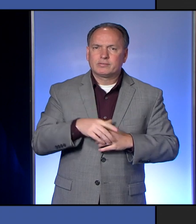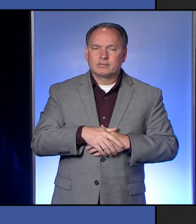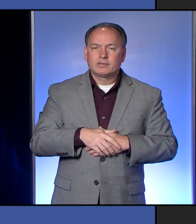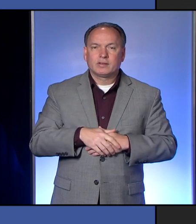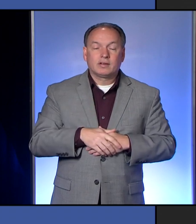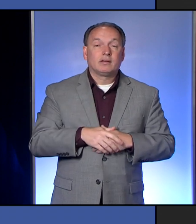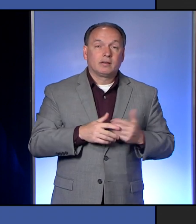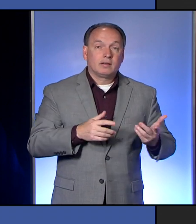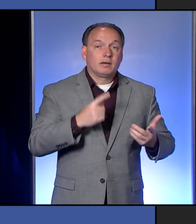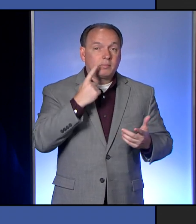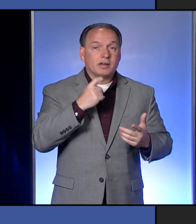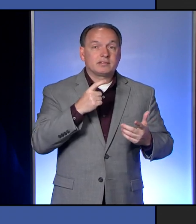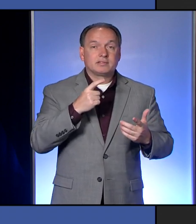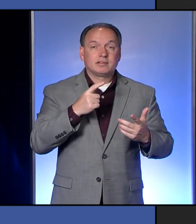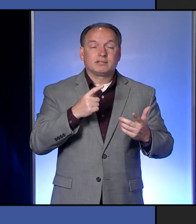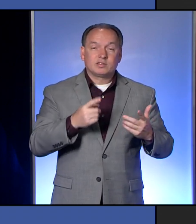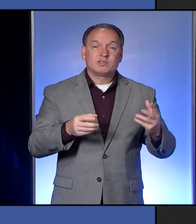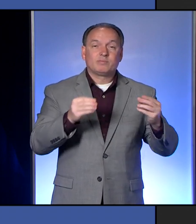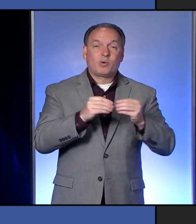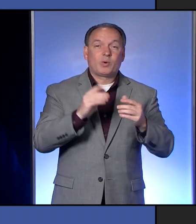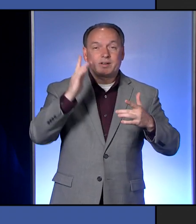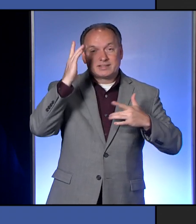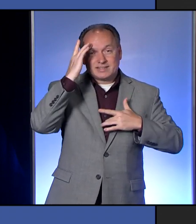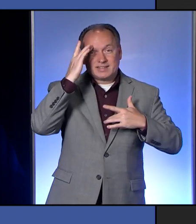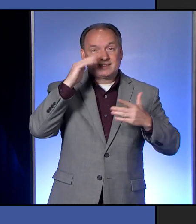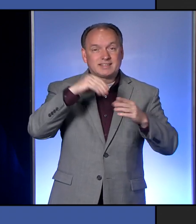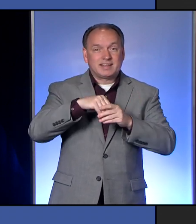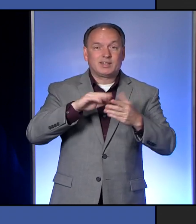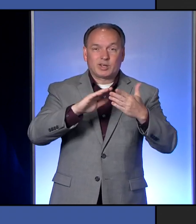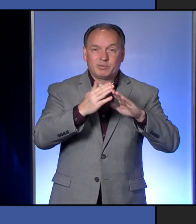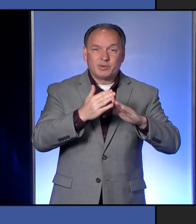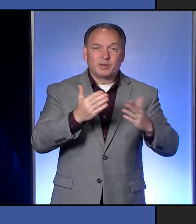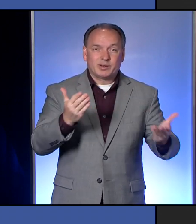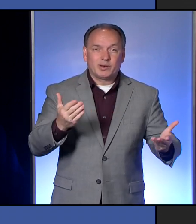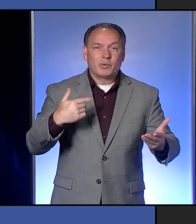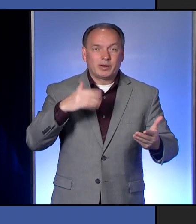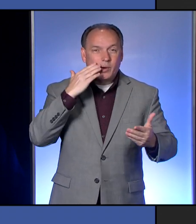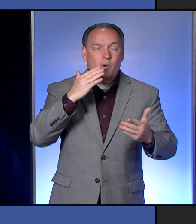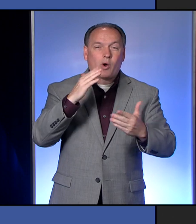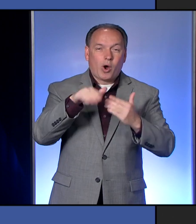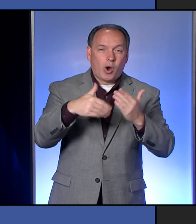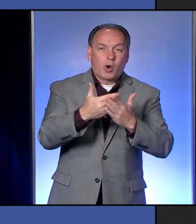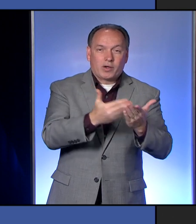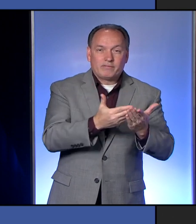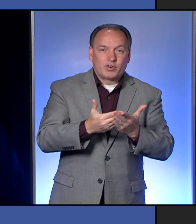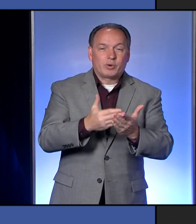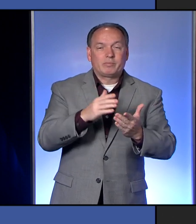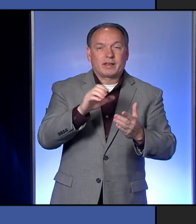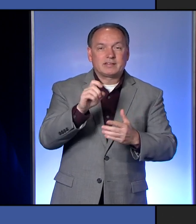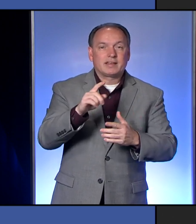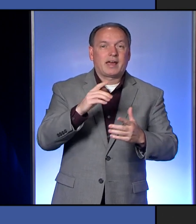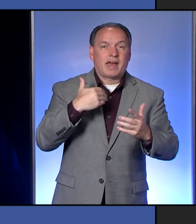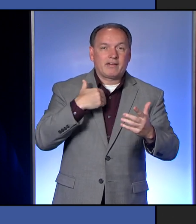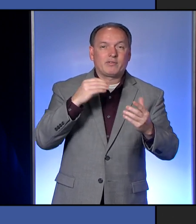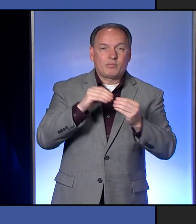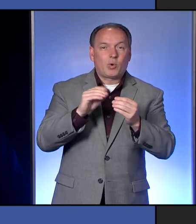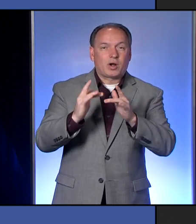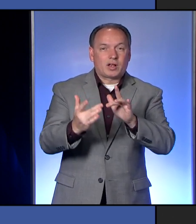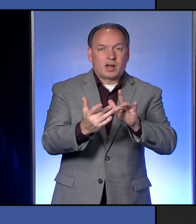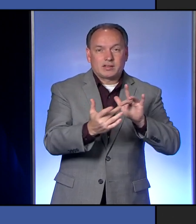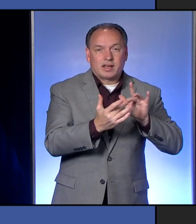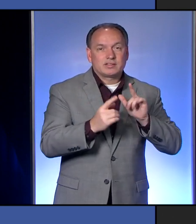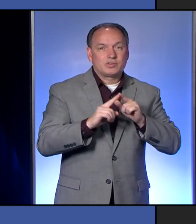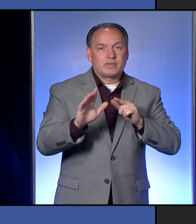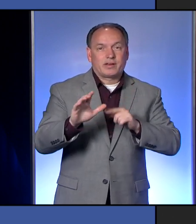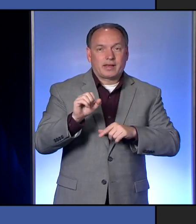Because there's this much more disease in our community. And we know that with every confirmed case out there, there's going to be more and more contact to those cases.